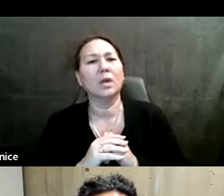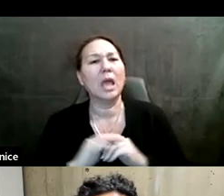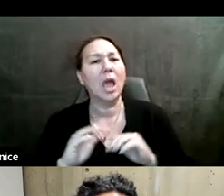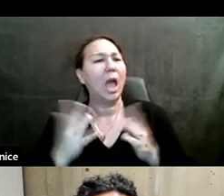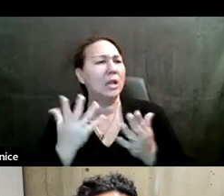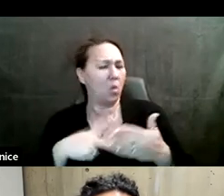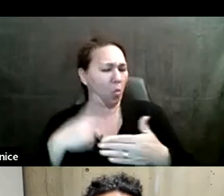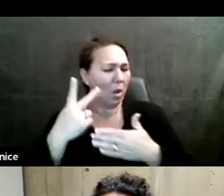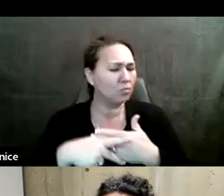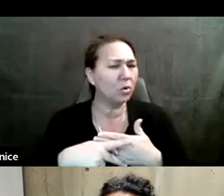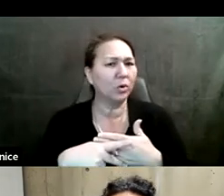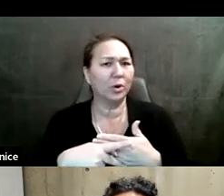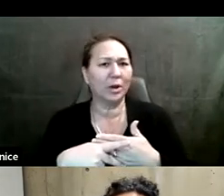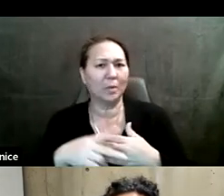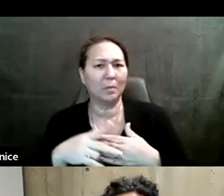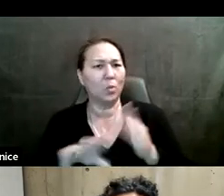um, as we identify needs.